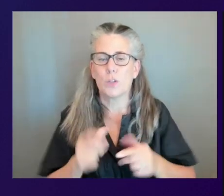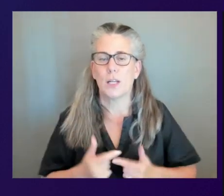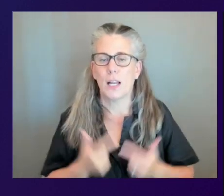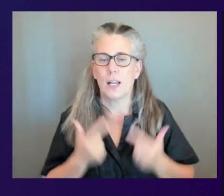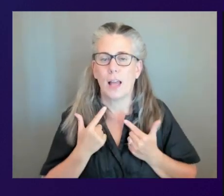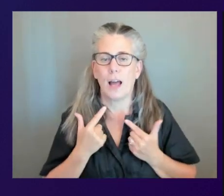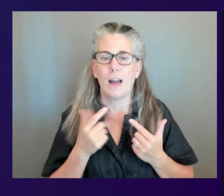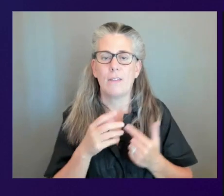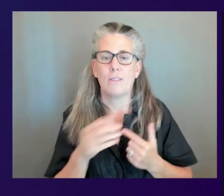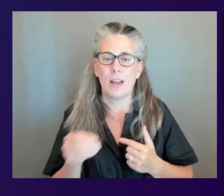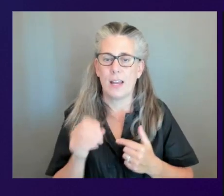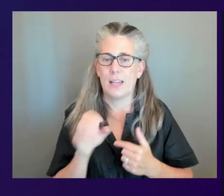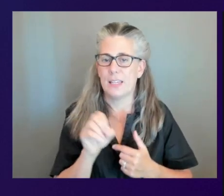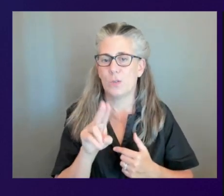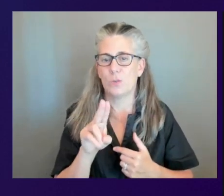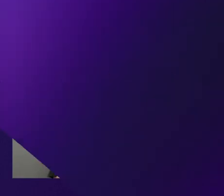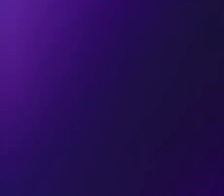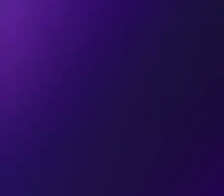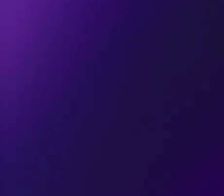live with aws on air